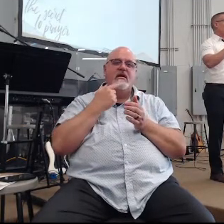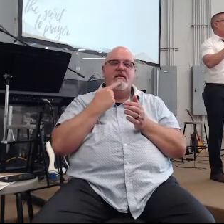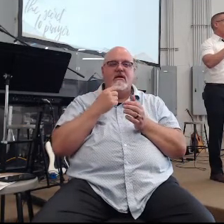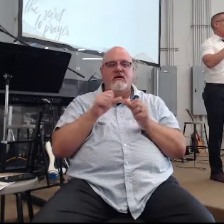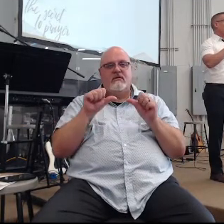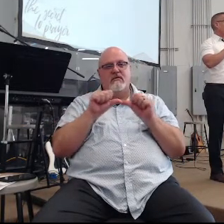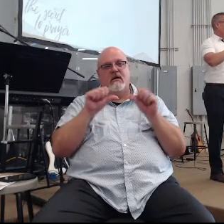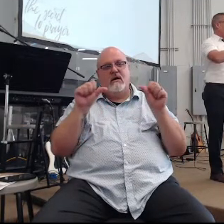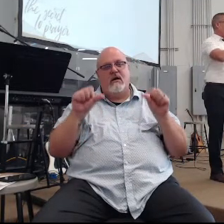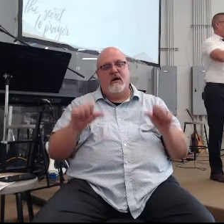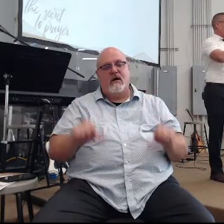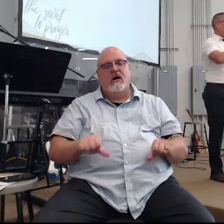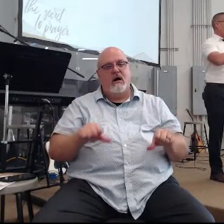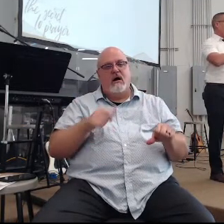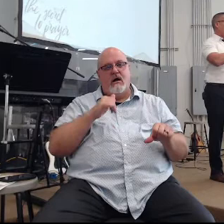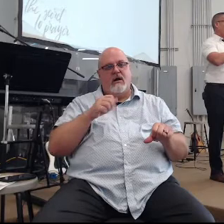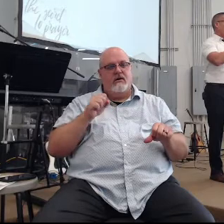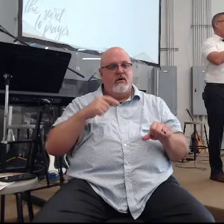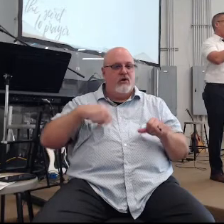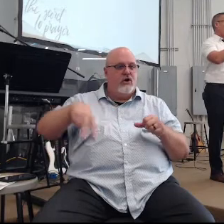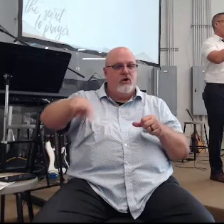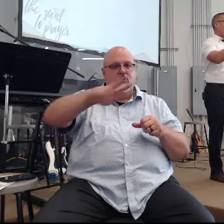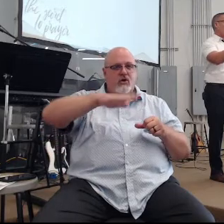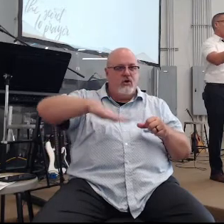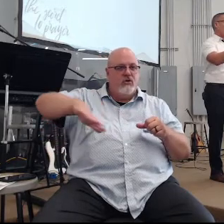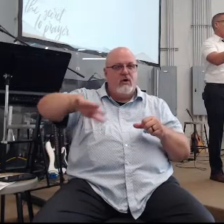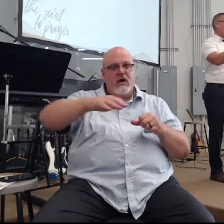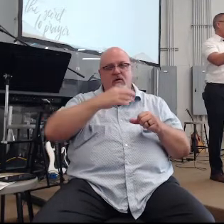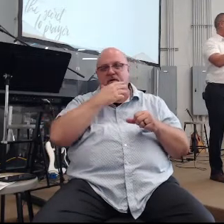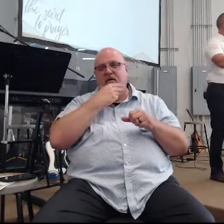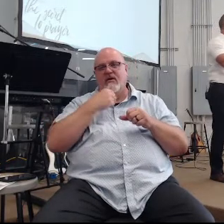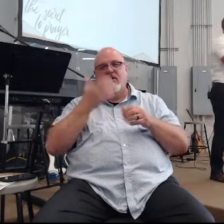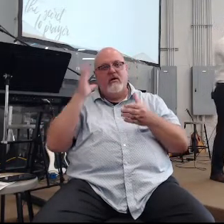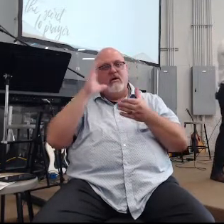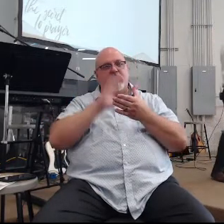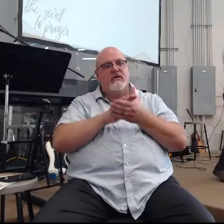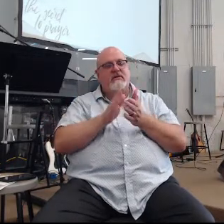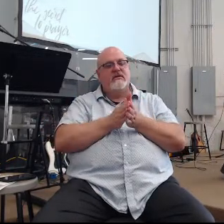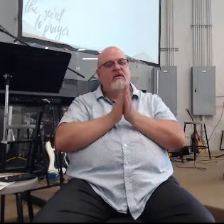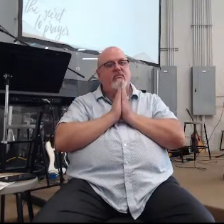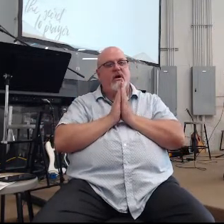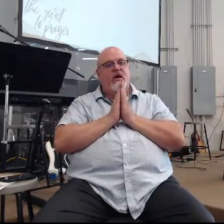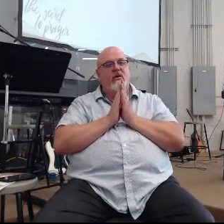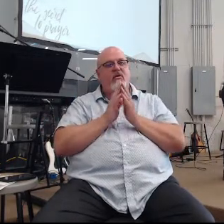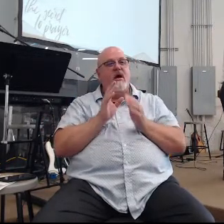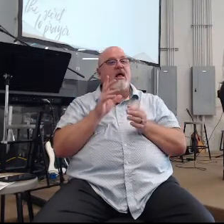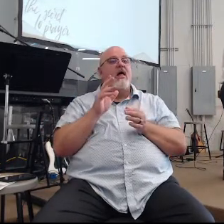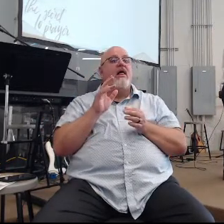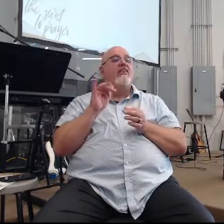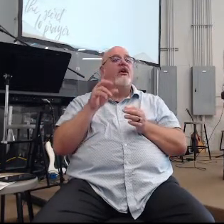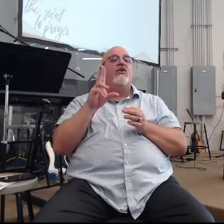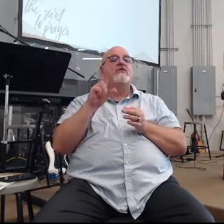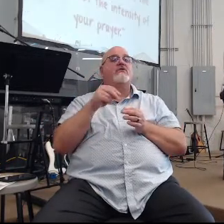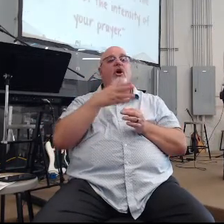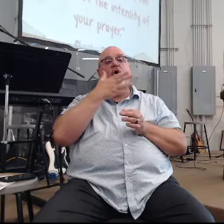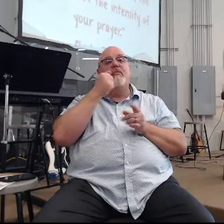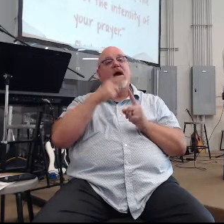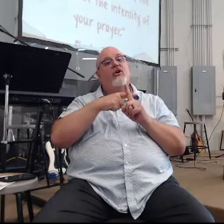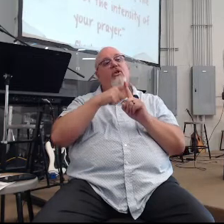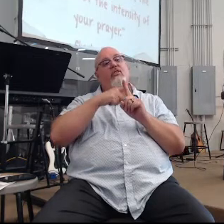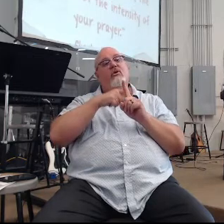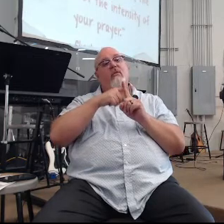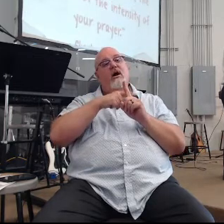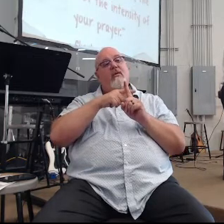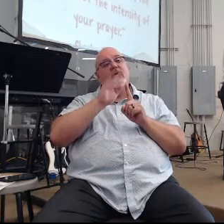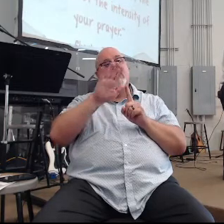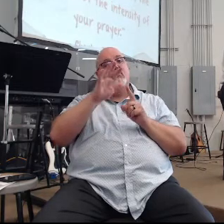but back to Tina's point the belief in our prayer he said there is no better thermometer to your